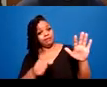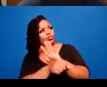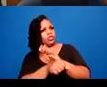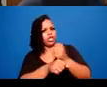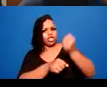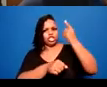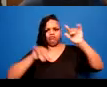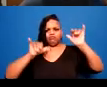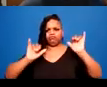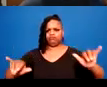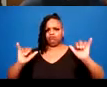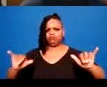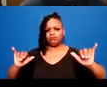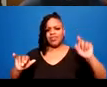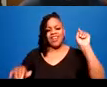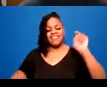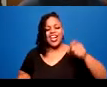Trauma-informed care.